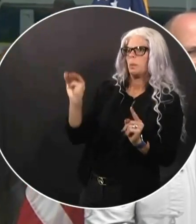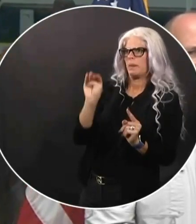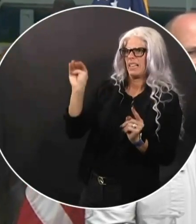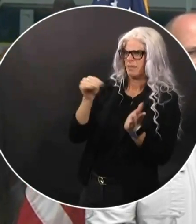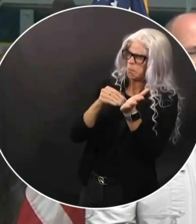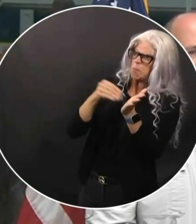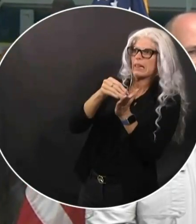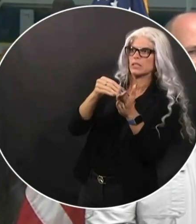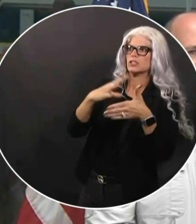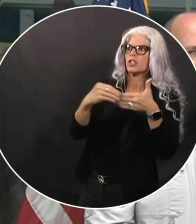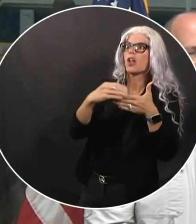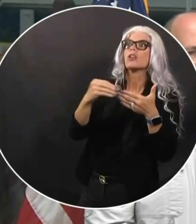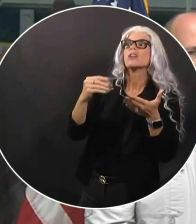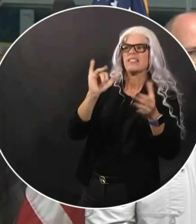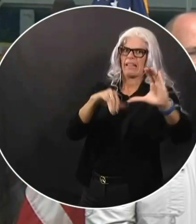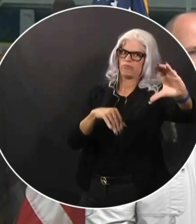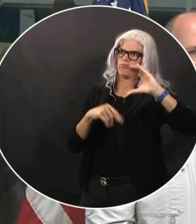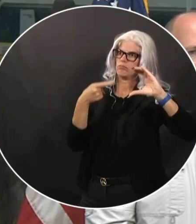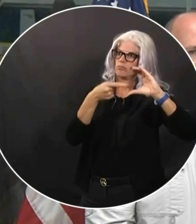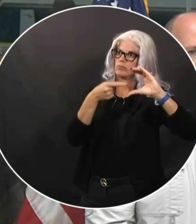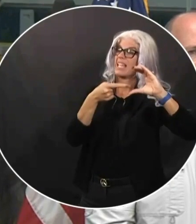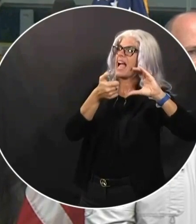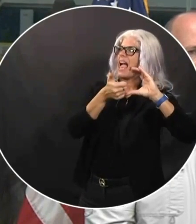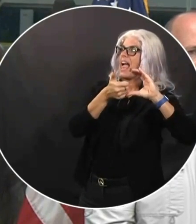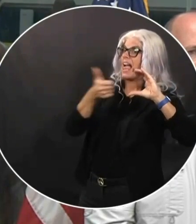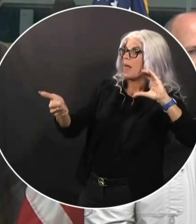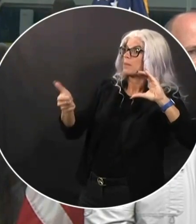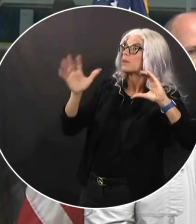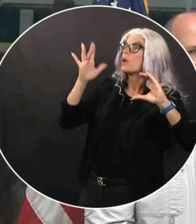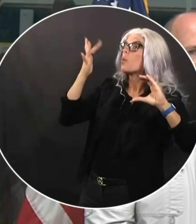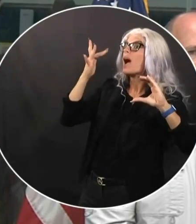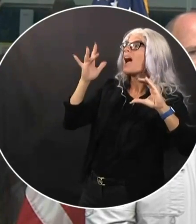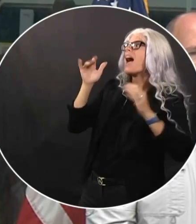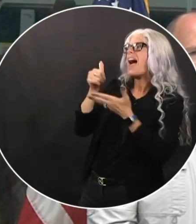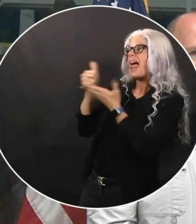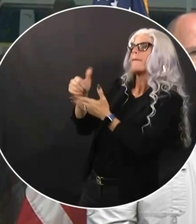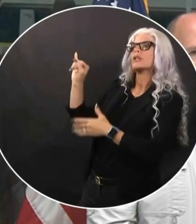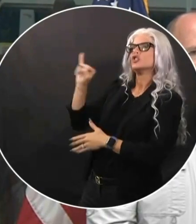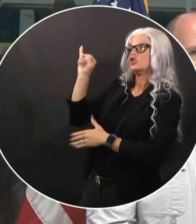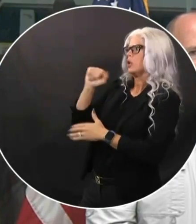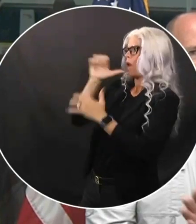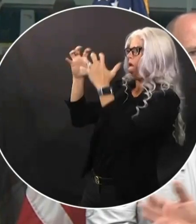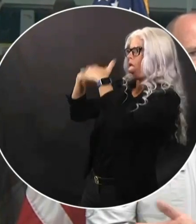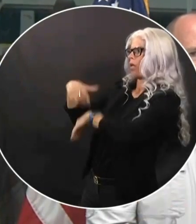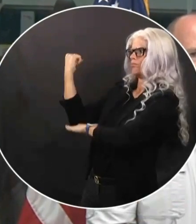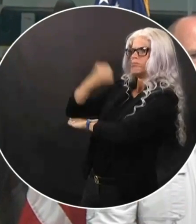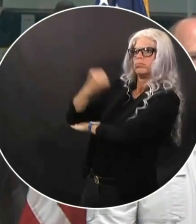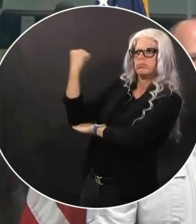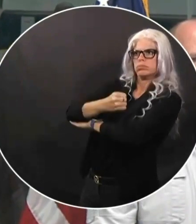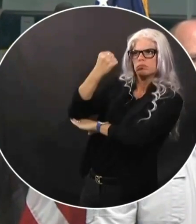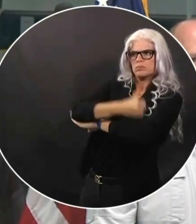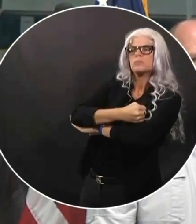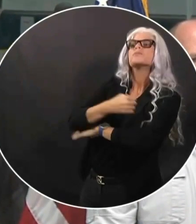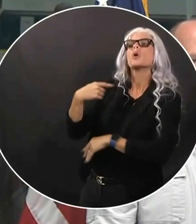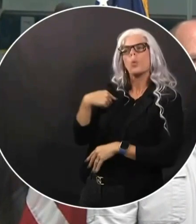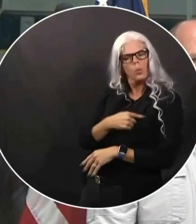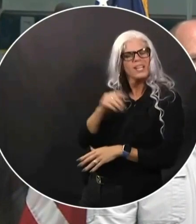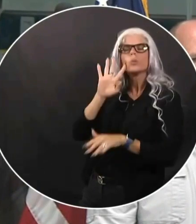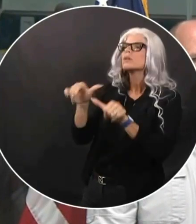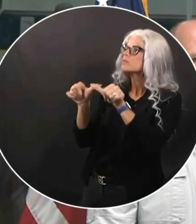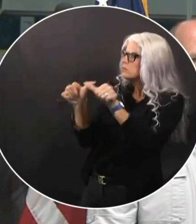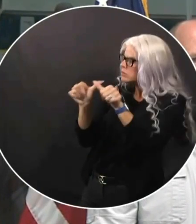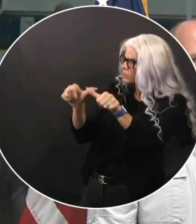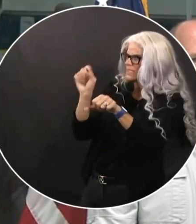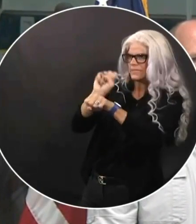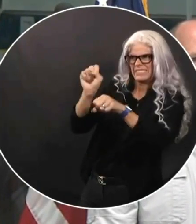lot of them from going out of business. And this is a problem that we're going to continue to tackle. Clearly, there's other things legislatively I